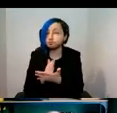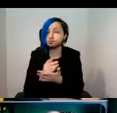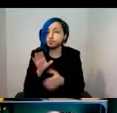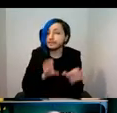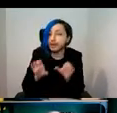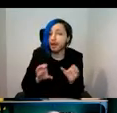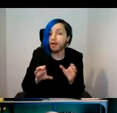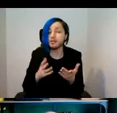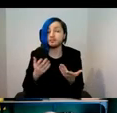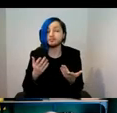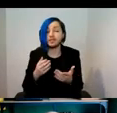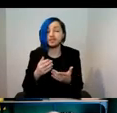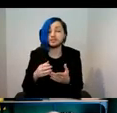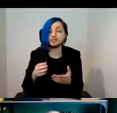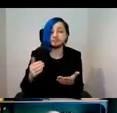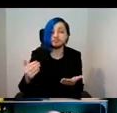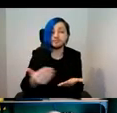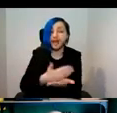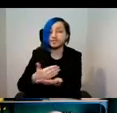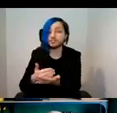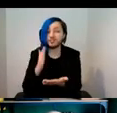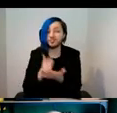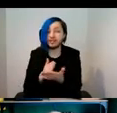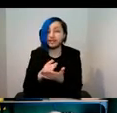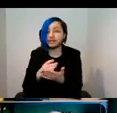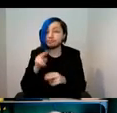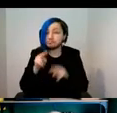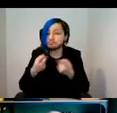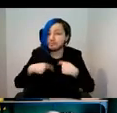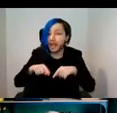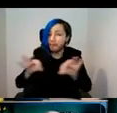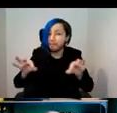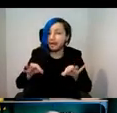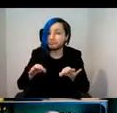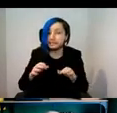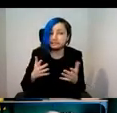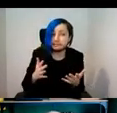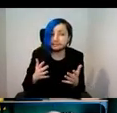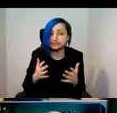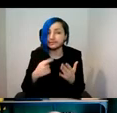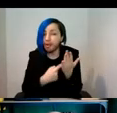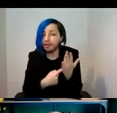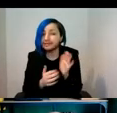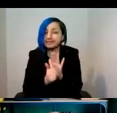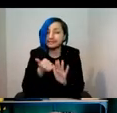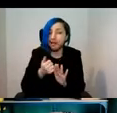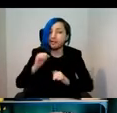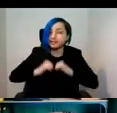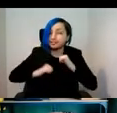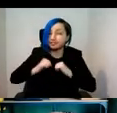acquisition that pushes against all our boundaries in the BFI National Archive. Collections, policies, skills, infrastructure,